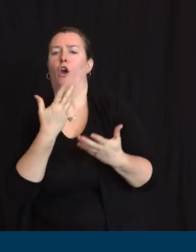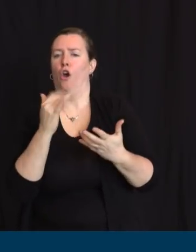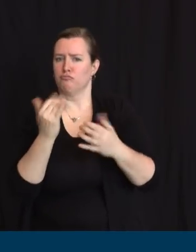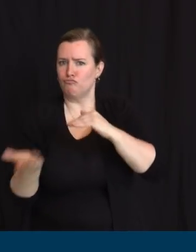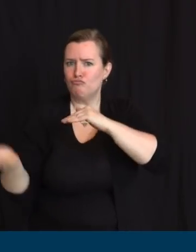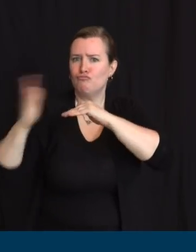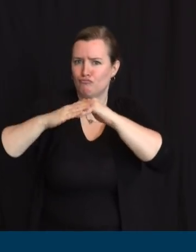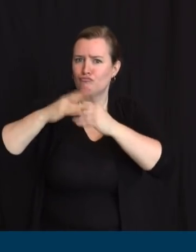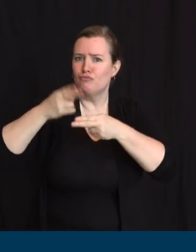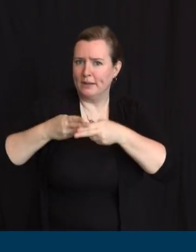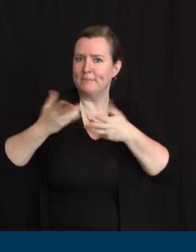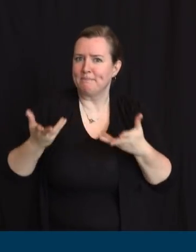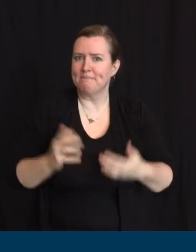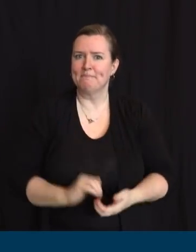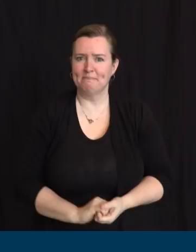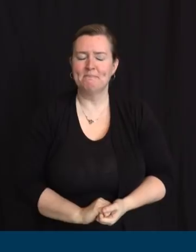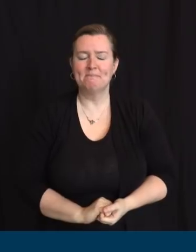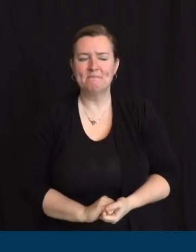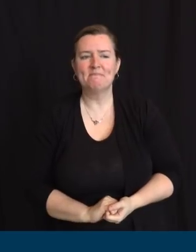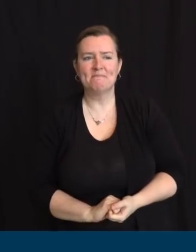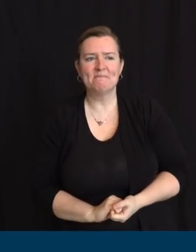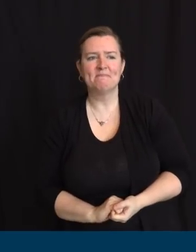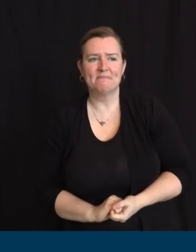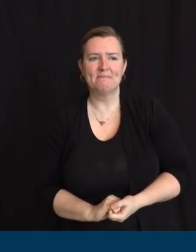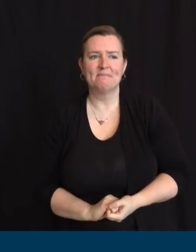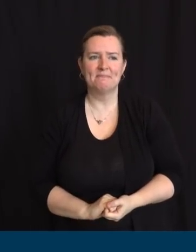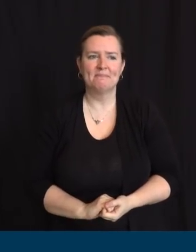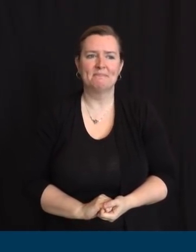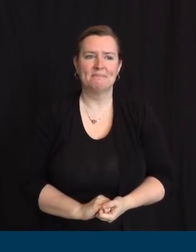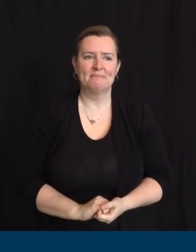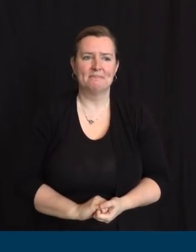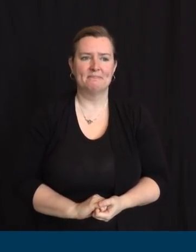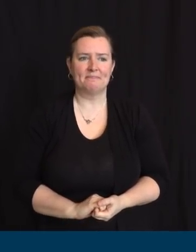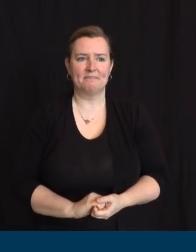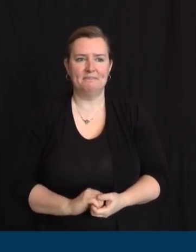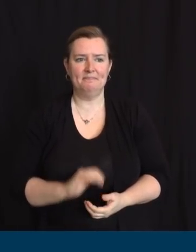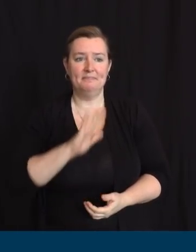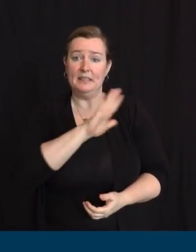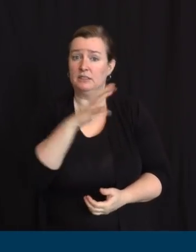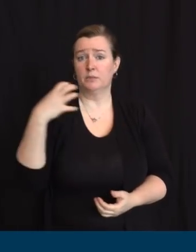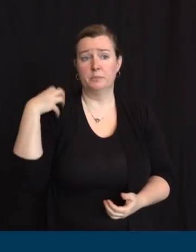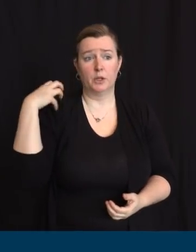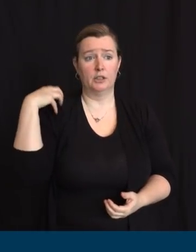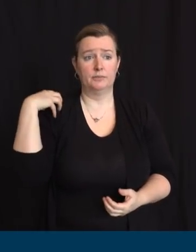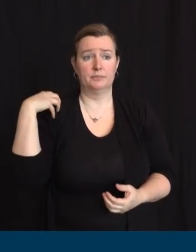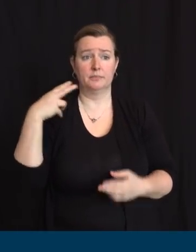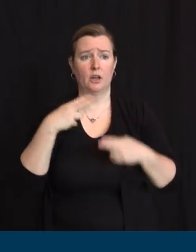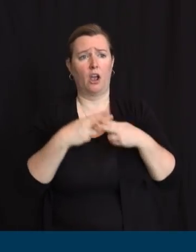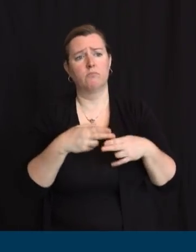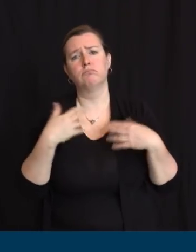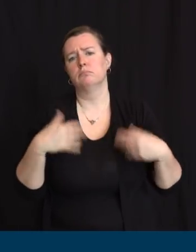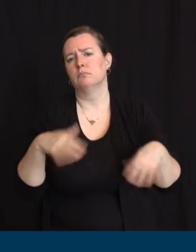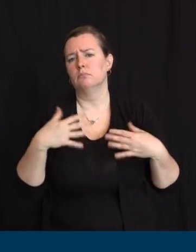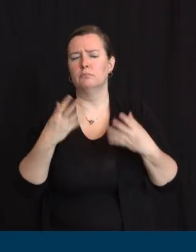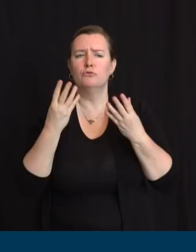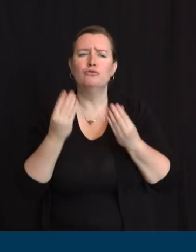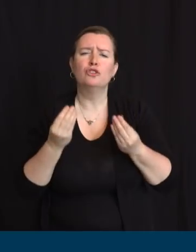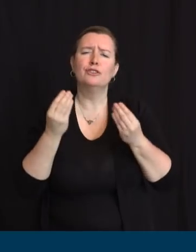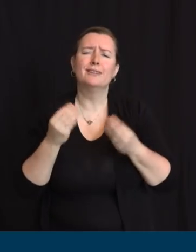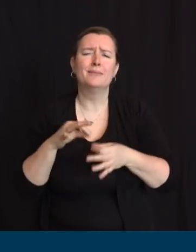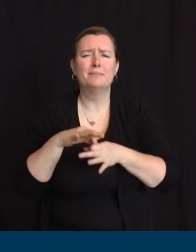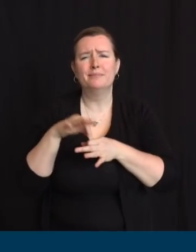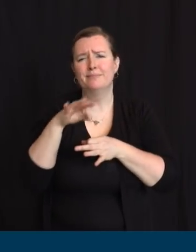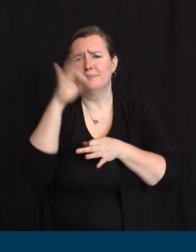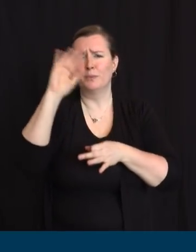she knew Eddie well. She called him, quote, a gentle spirit and excellent professional. To Eddie's